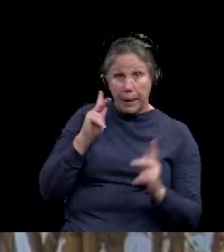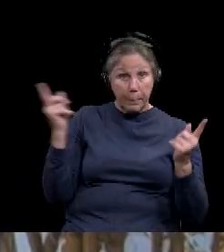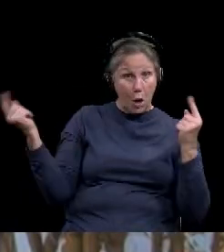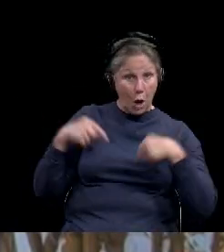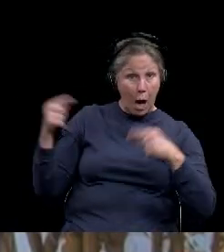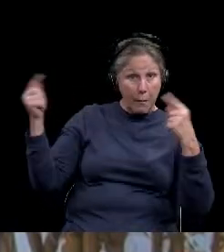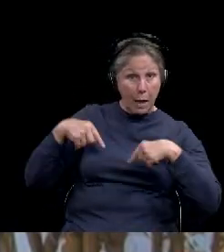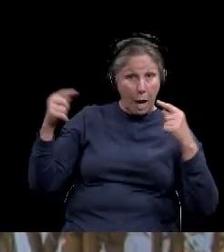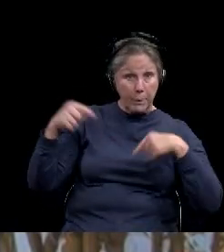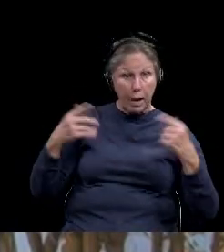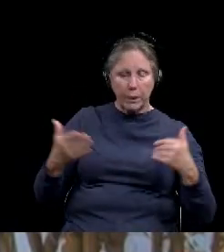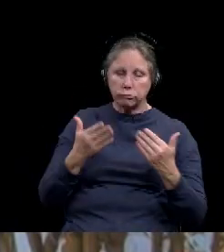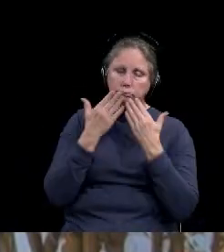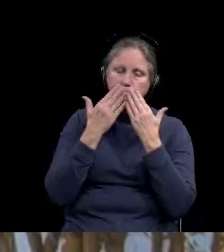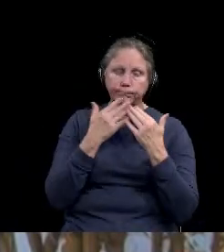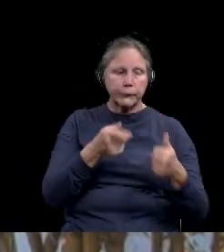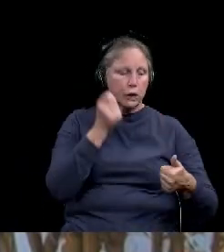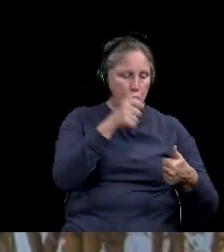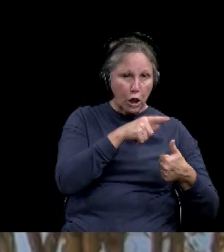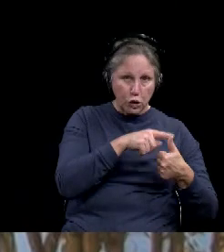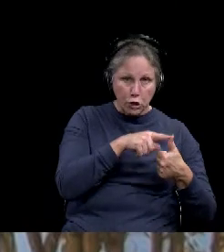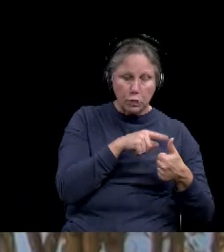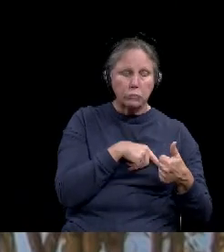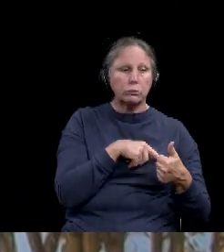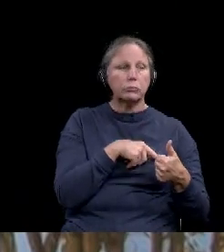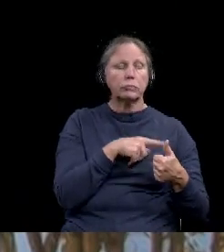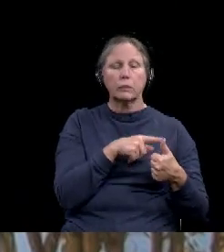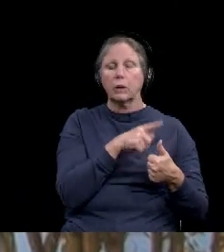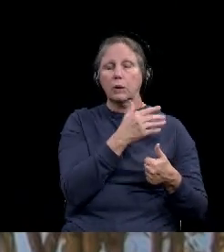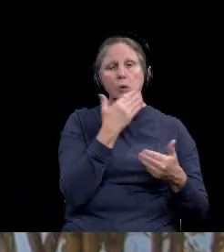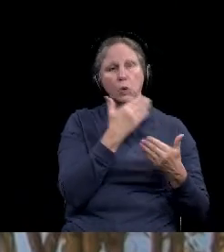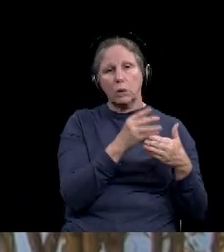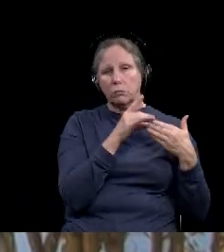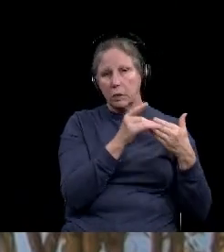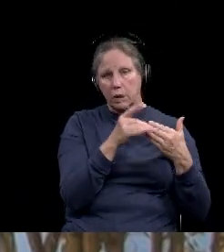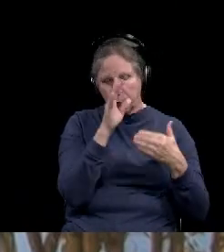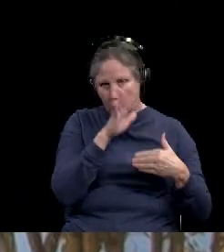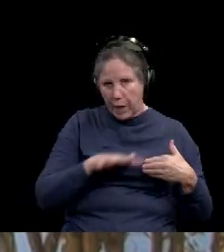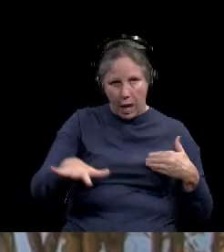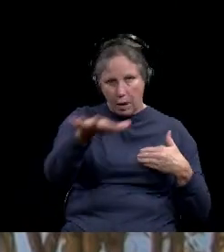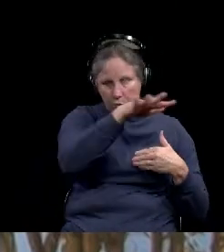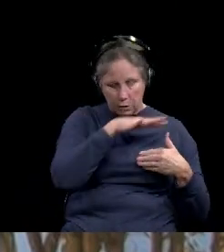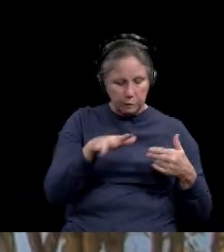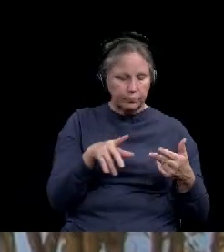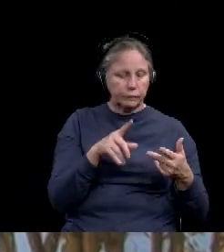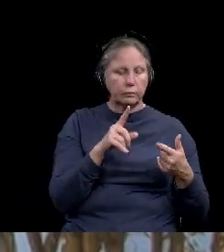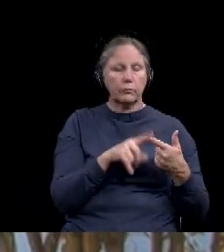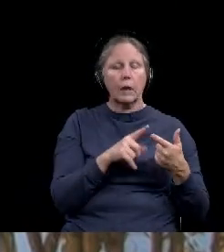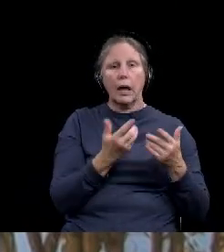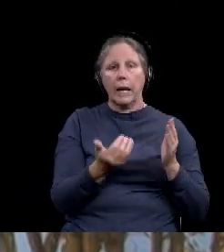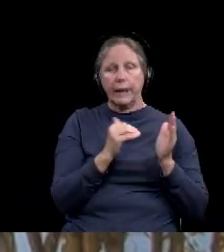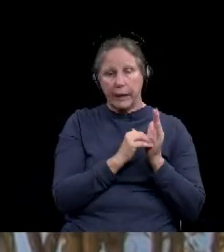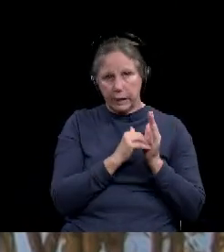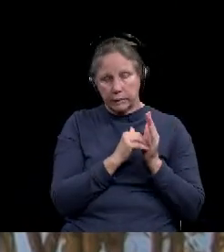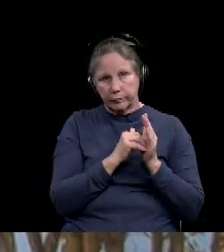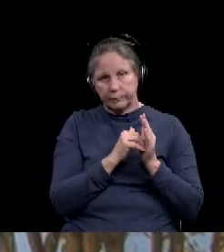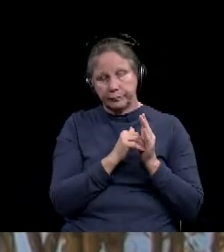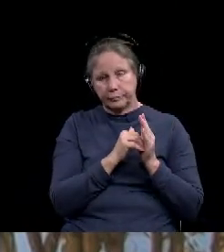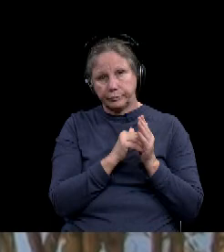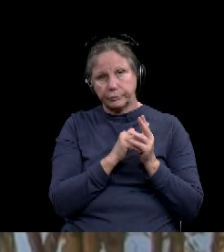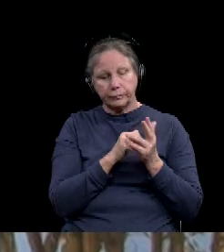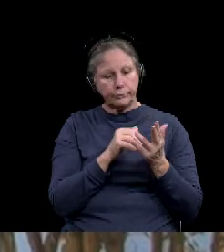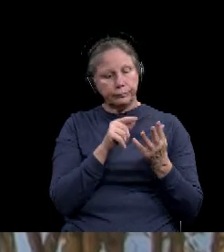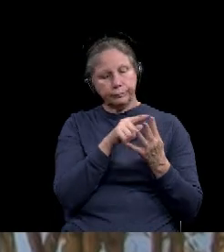here today. Uh, judge Felton, uh, provides such great leadership for our county. And I want to mention again, the great